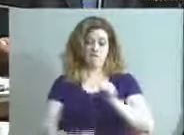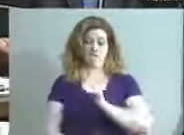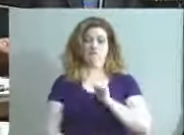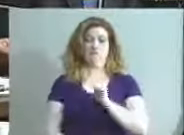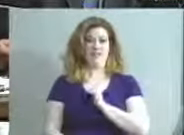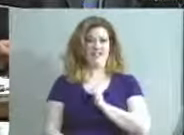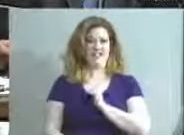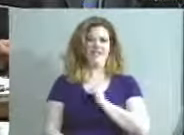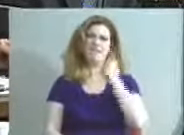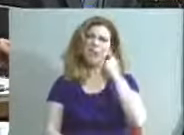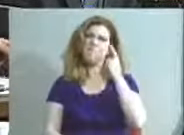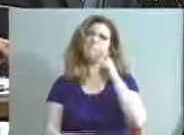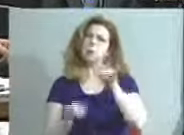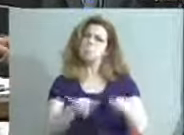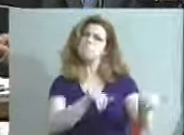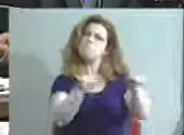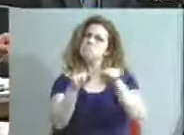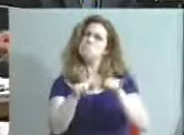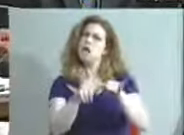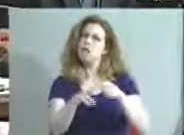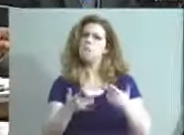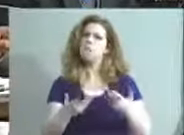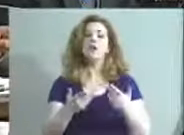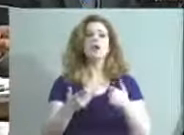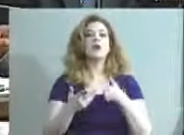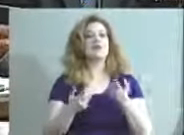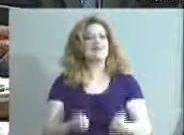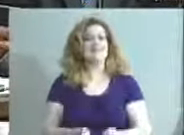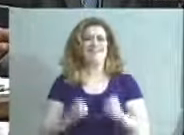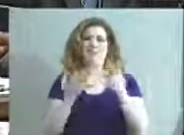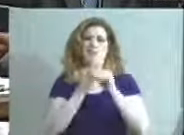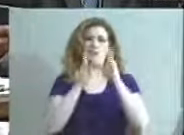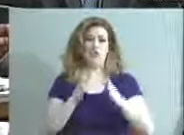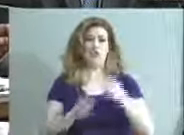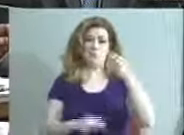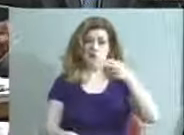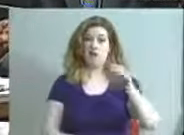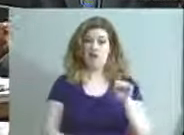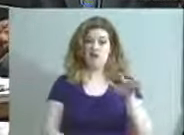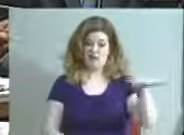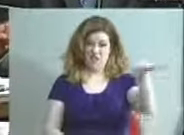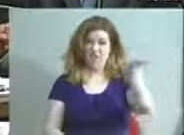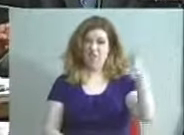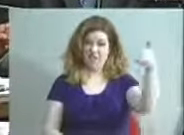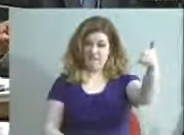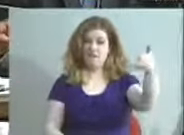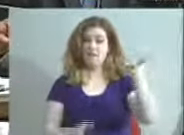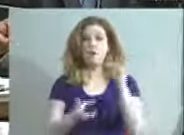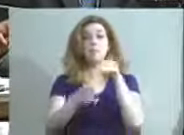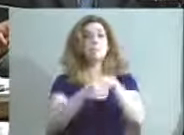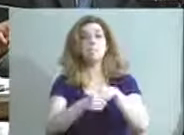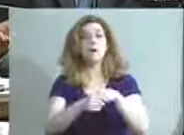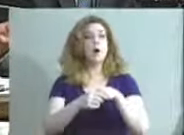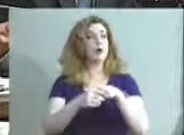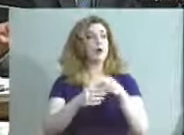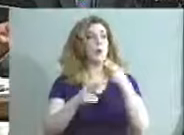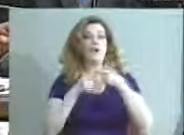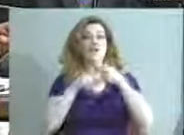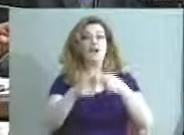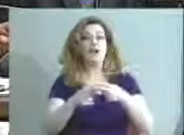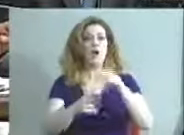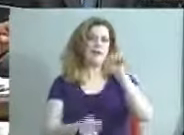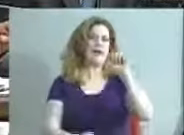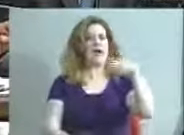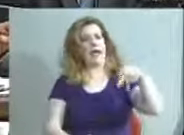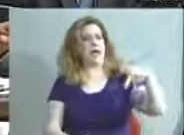I suspect for the rest of the board, is that we had several students from some of our high schools out there as part of what they call the app